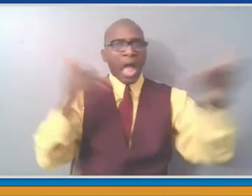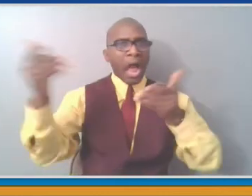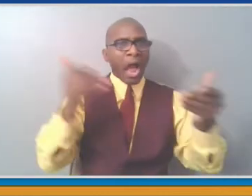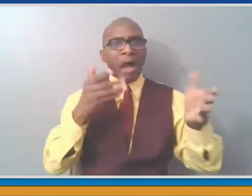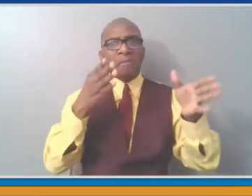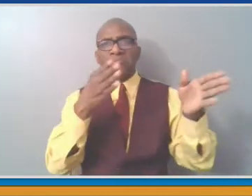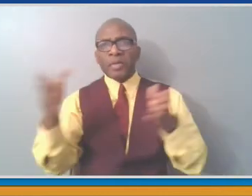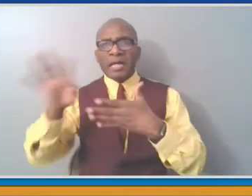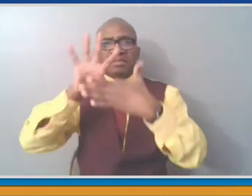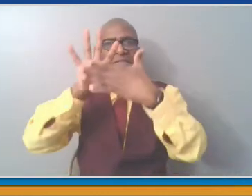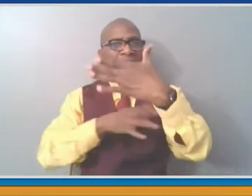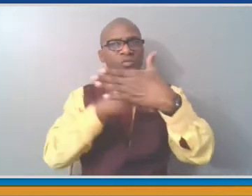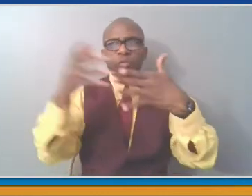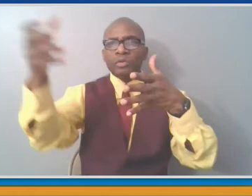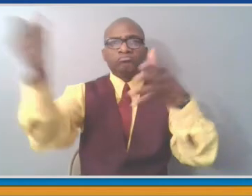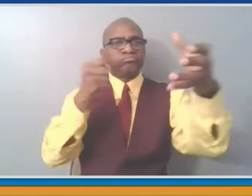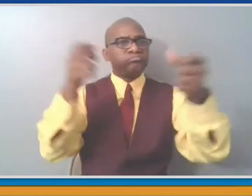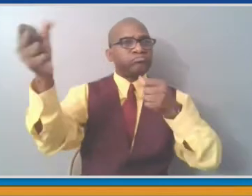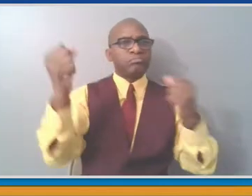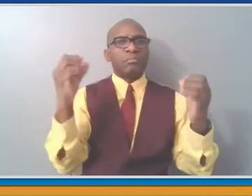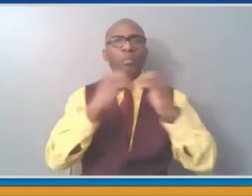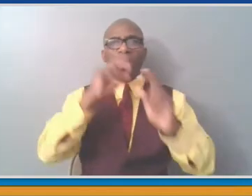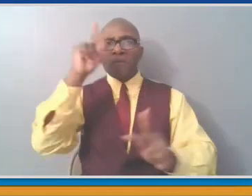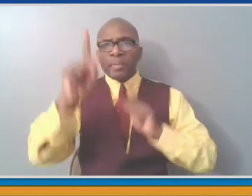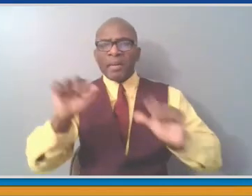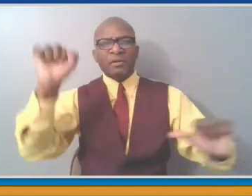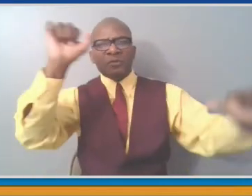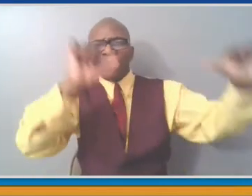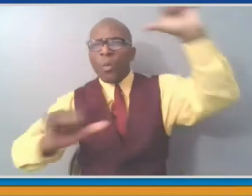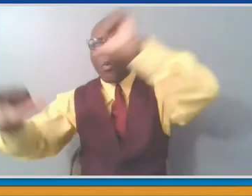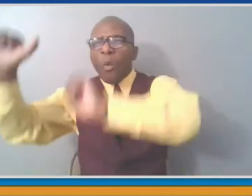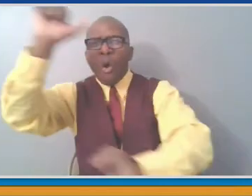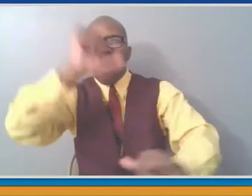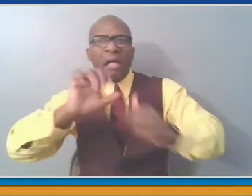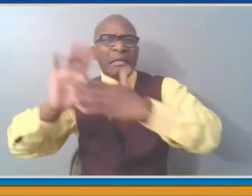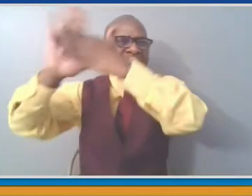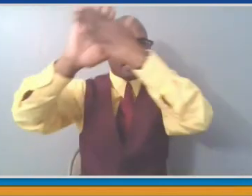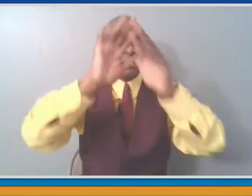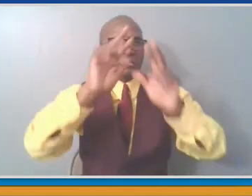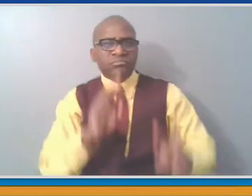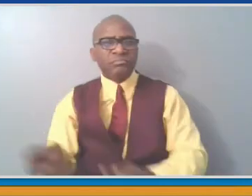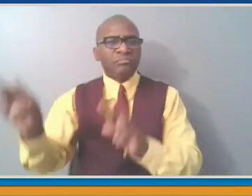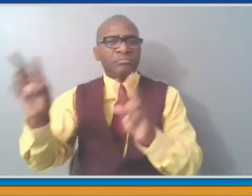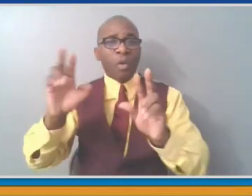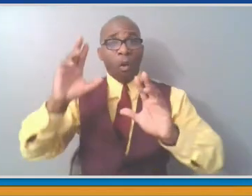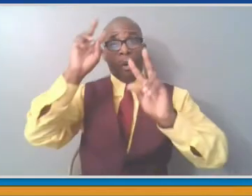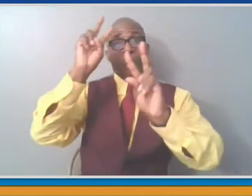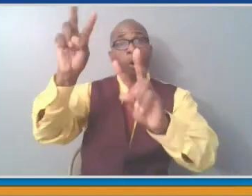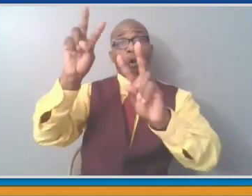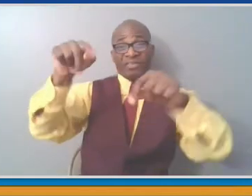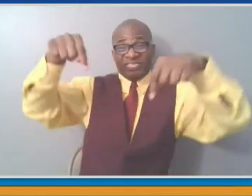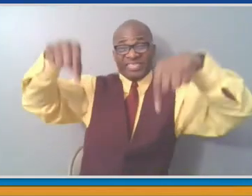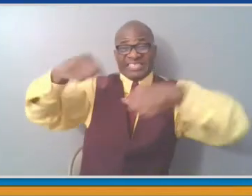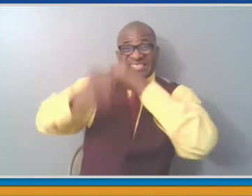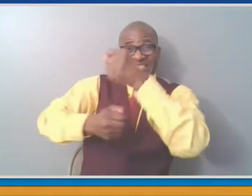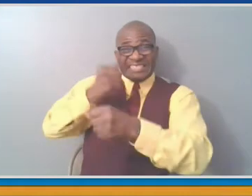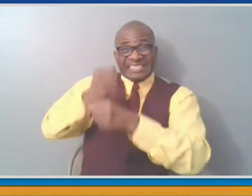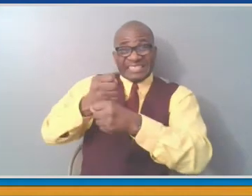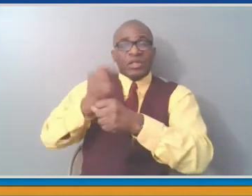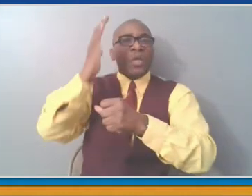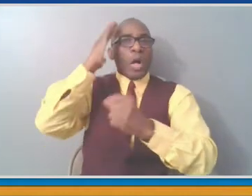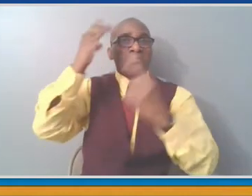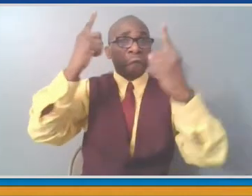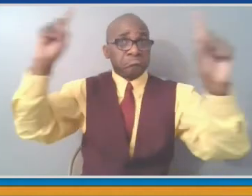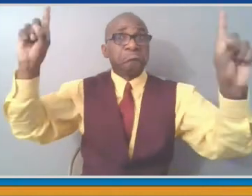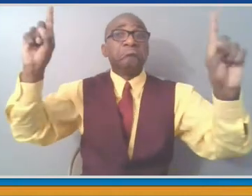to do that again, and we're going to add Playland to it, and keep your fingers crossed if we can add Glen Island to that as well. But we are trying very hard to move in the right